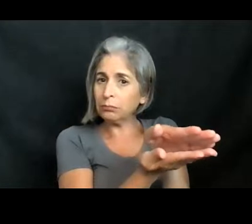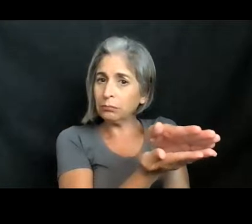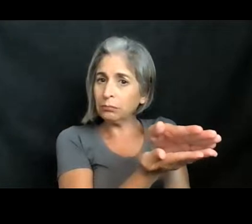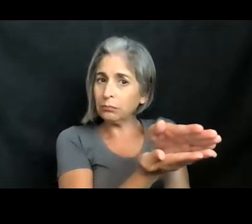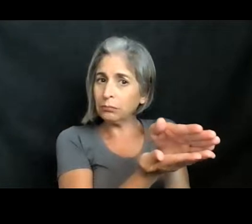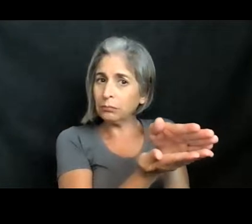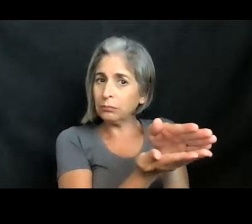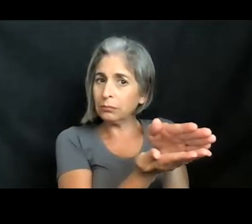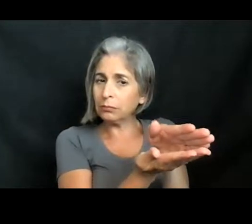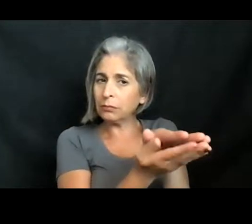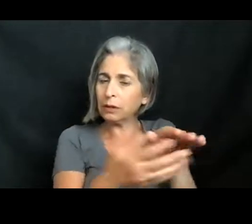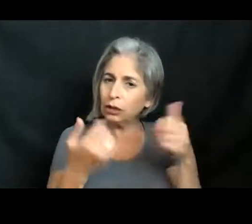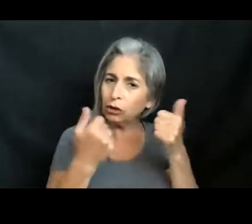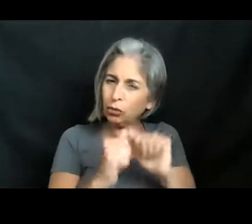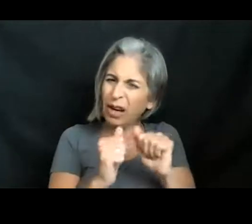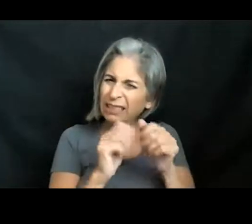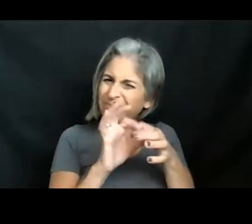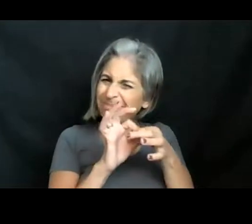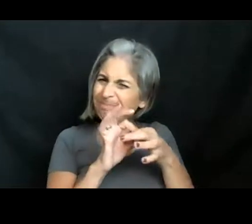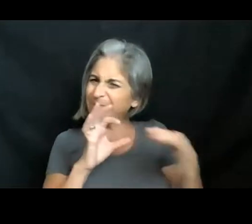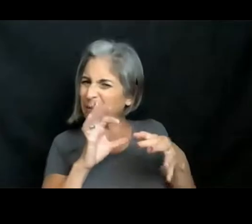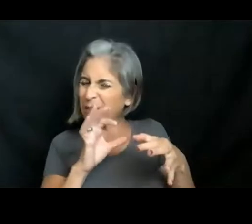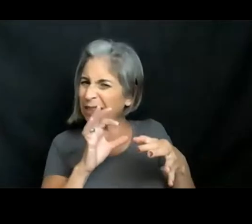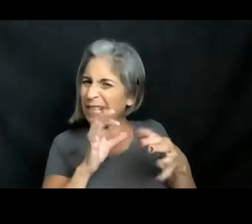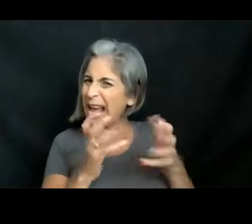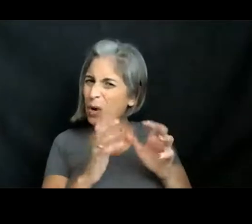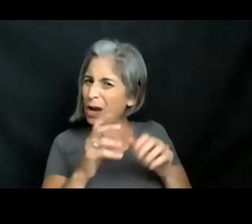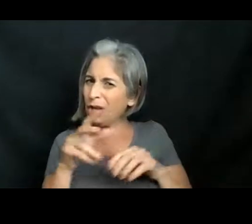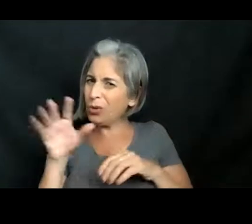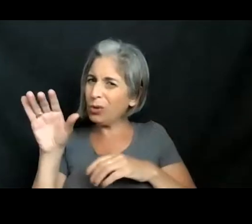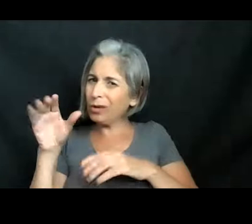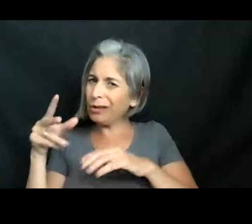trying to pull away from all of the organs so I don't accidentally cut them.